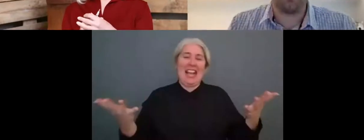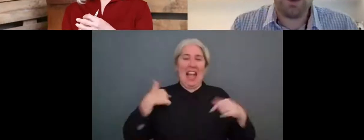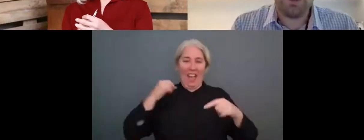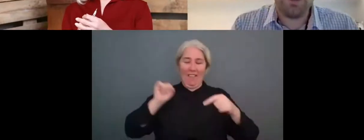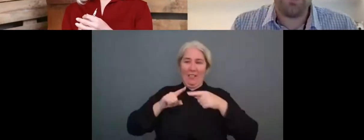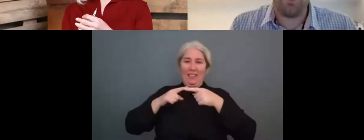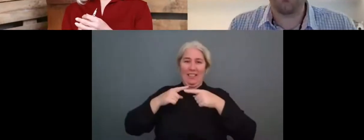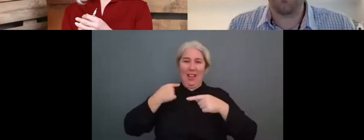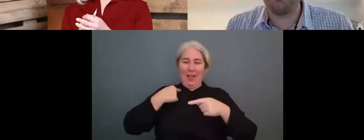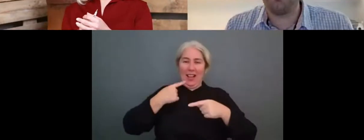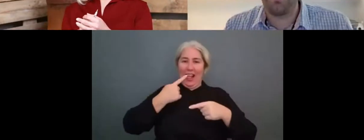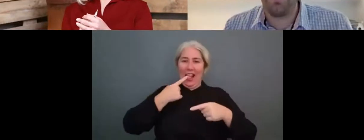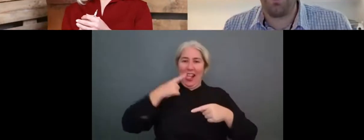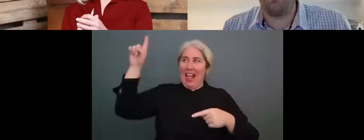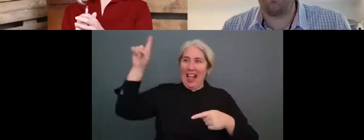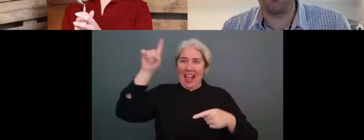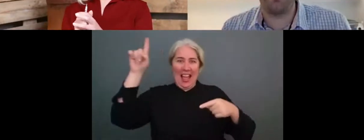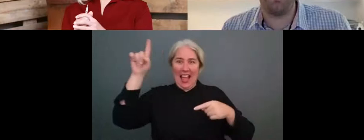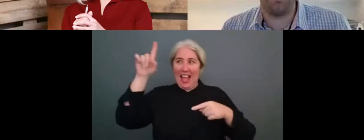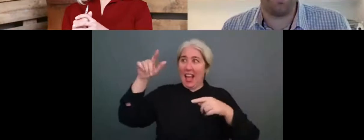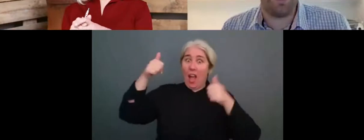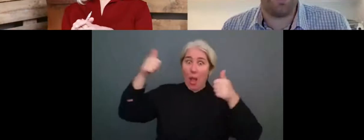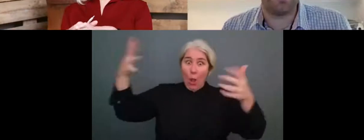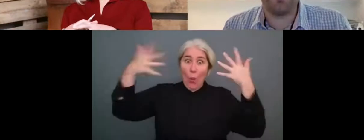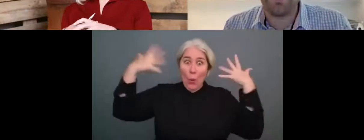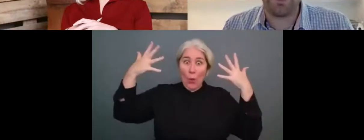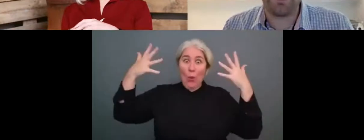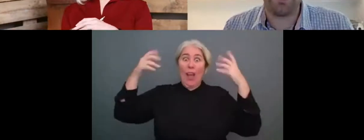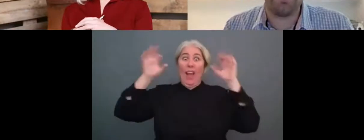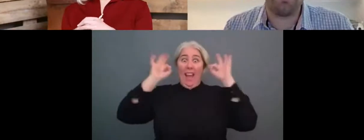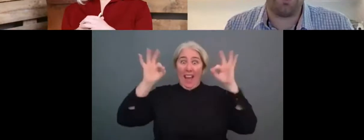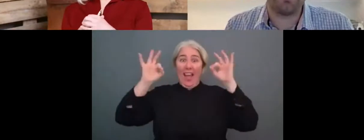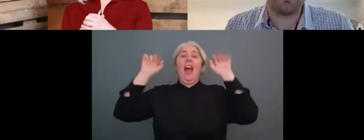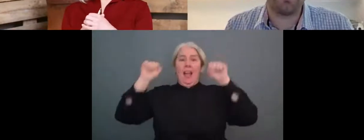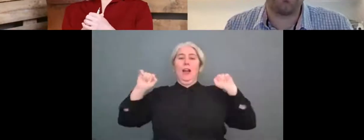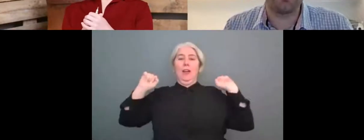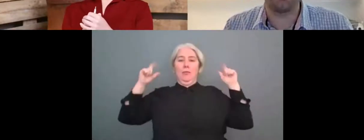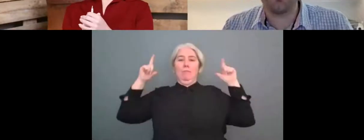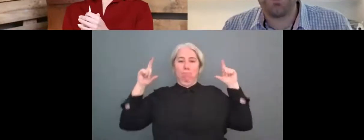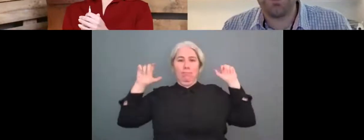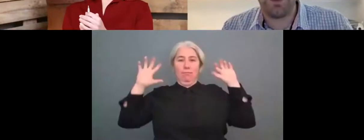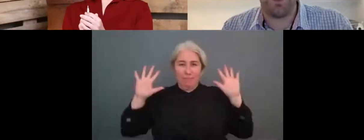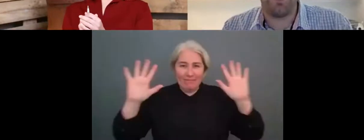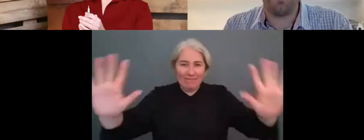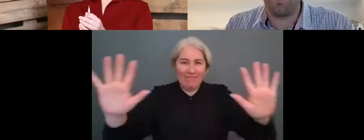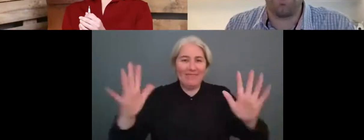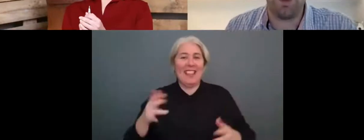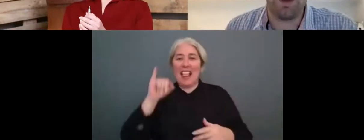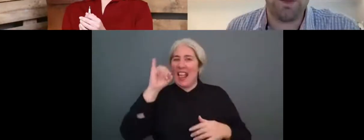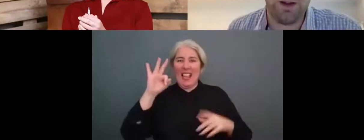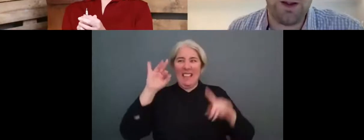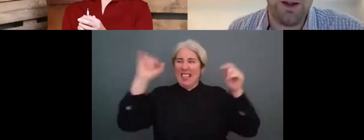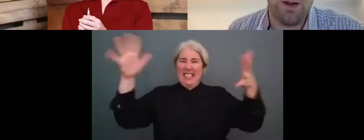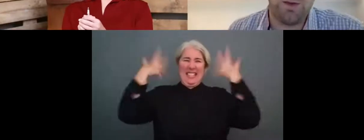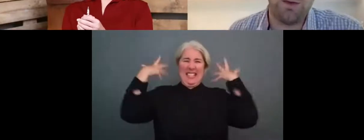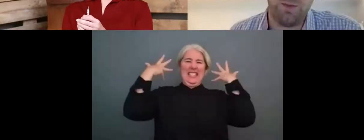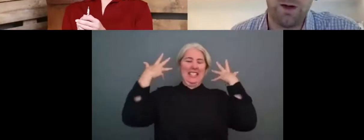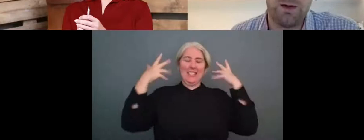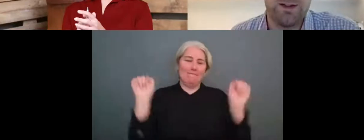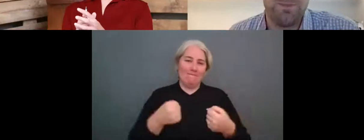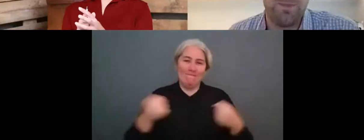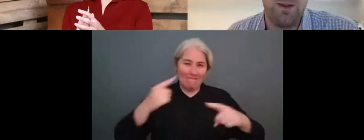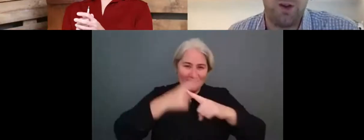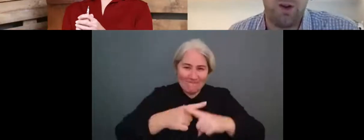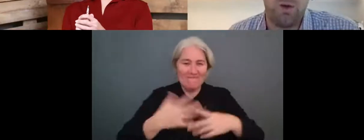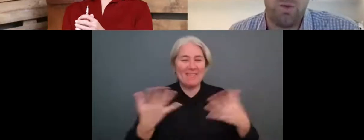there's tuition involved in, um, we're a sport that has infrastructure comprised of clubs, um, all over the, all over the